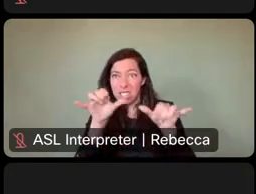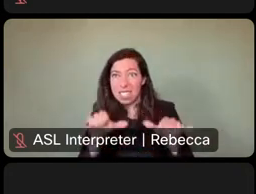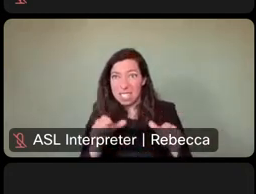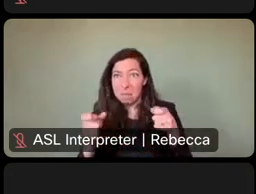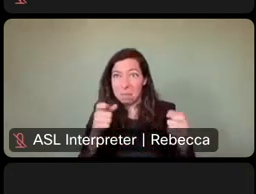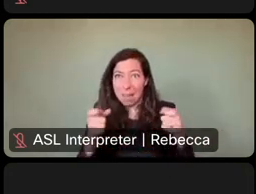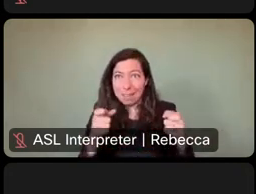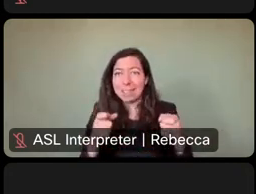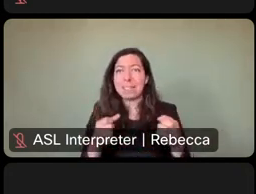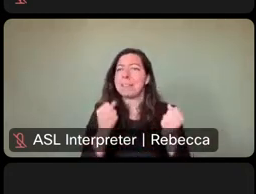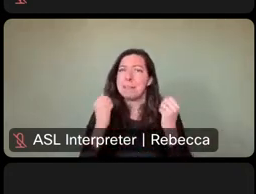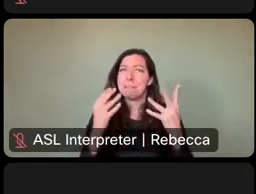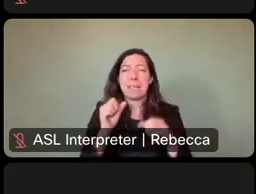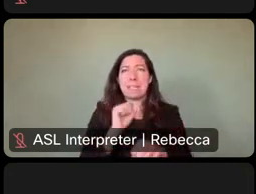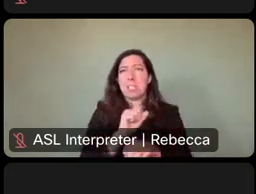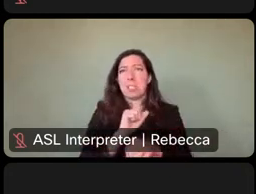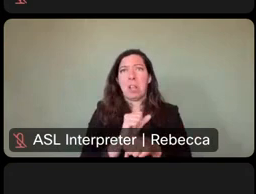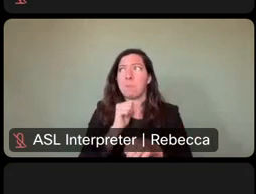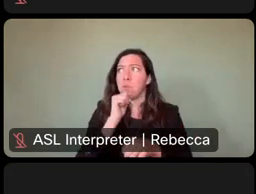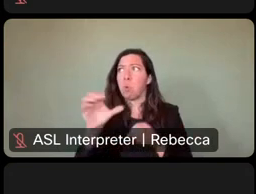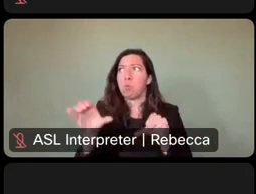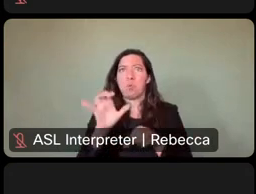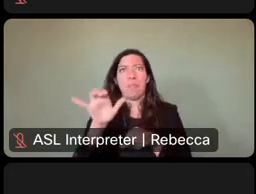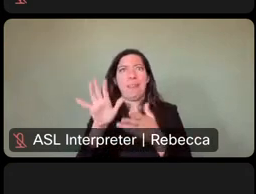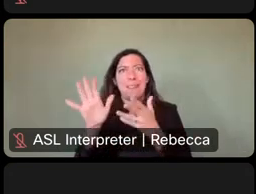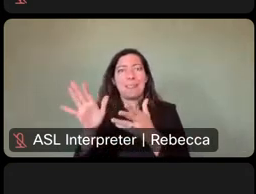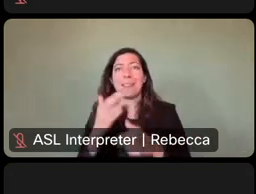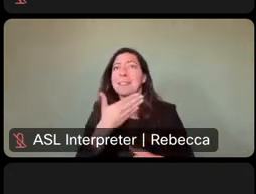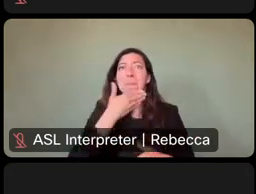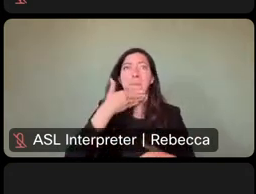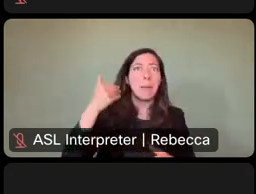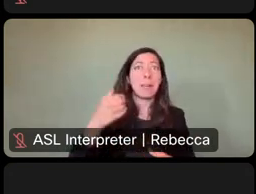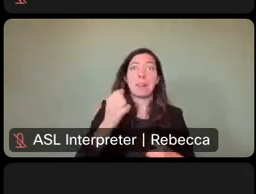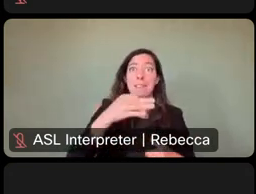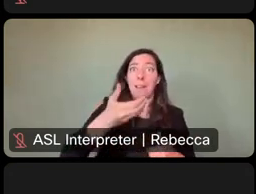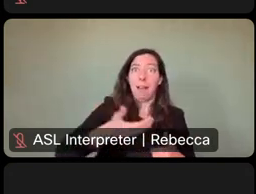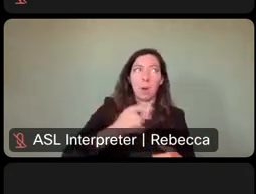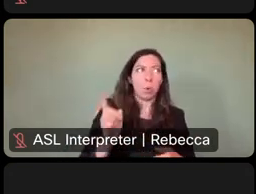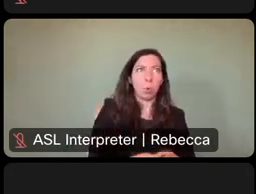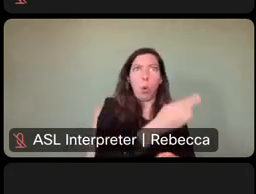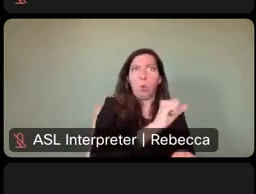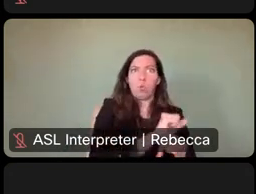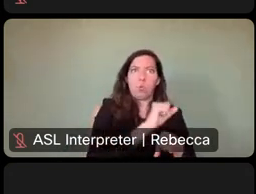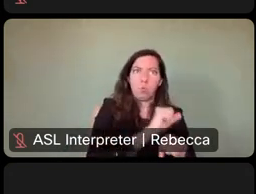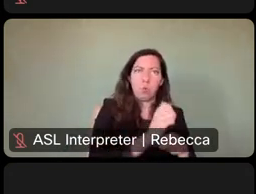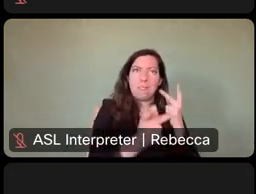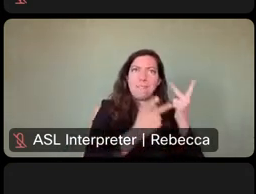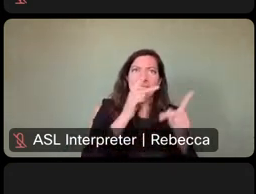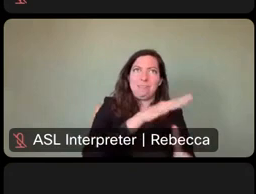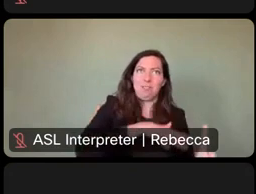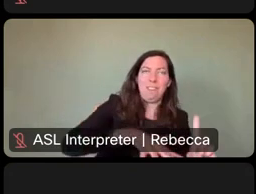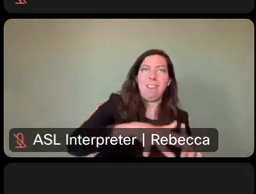Uh, we feel a better use of our positions to have them out in the field. Um, providing visitor service out where the visitors are at.